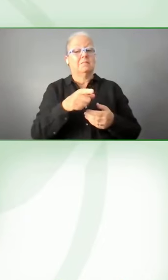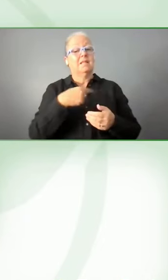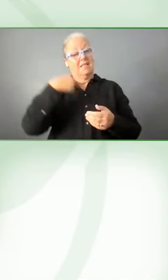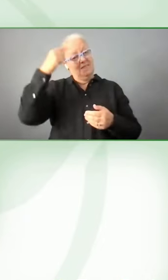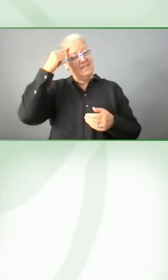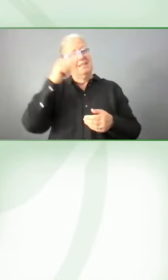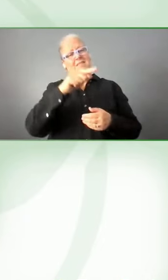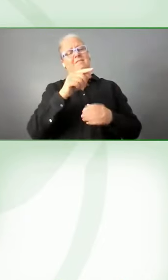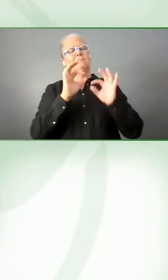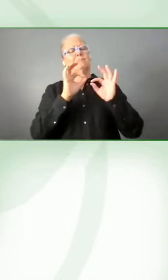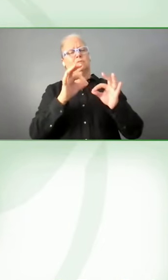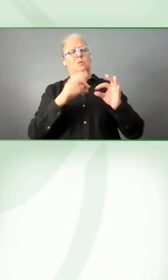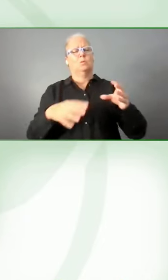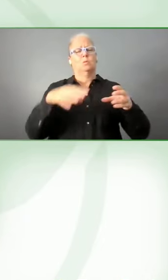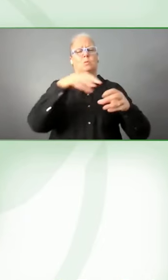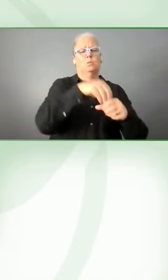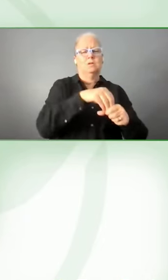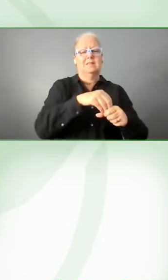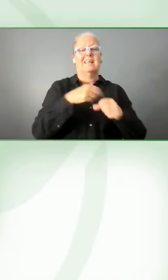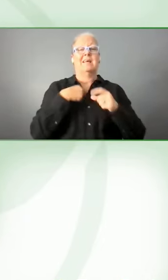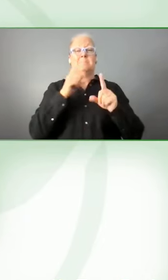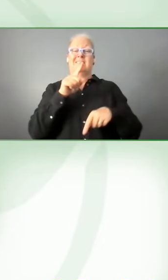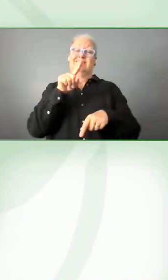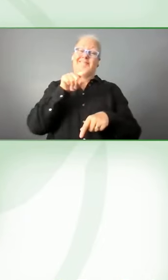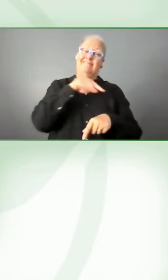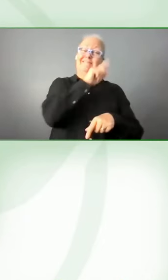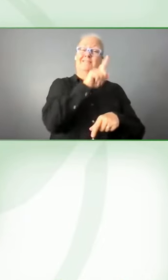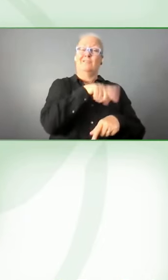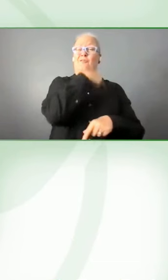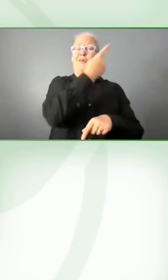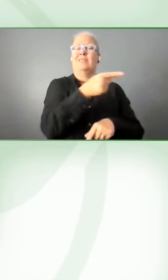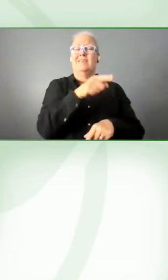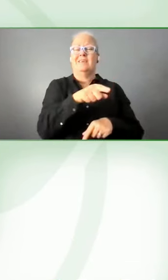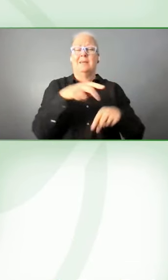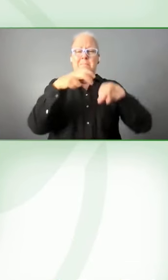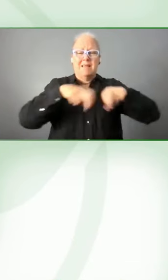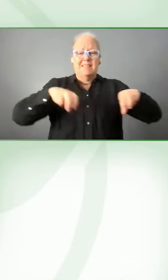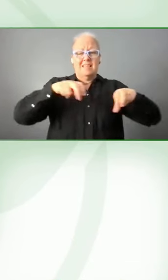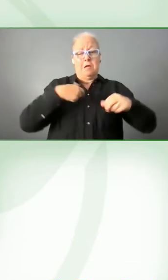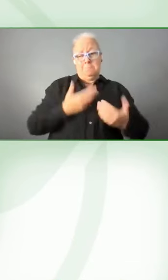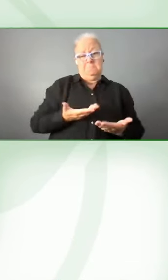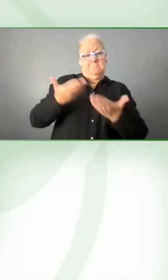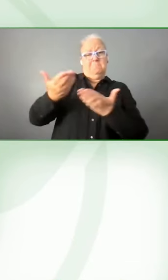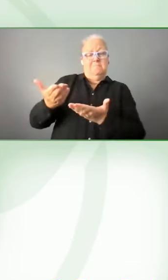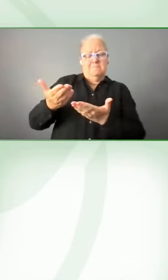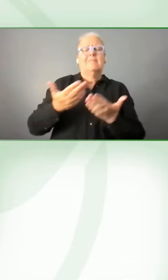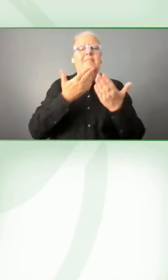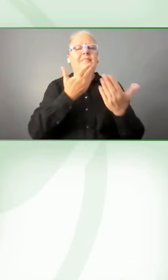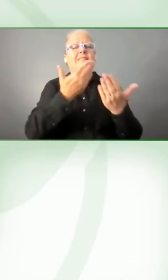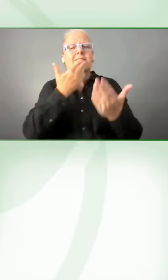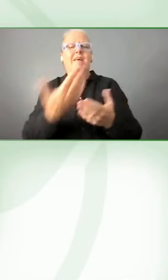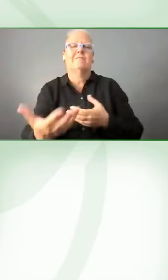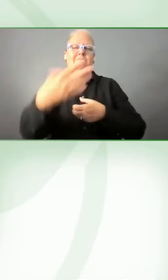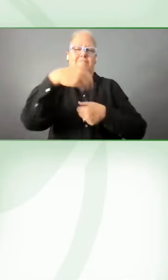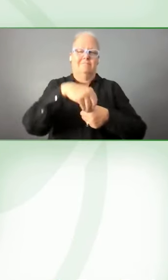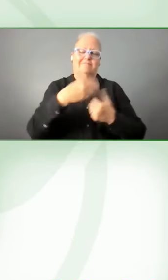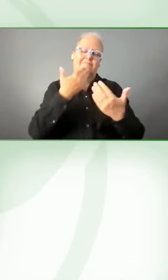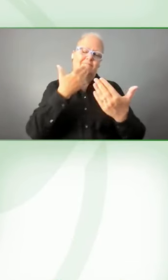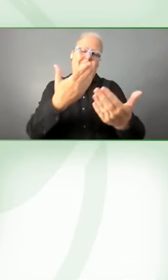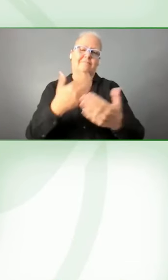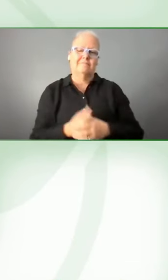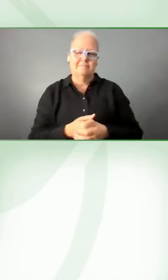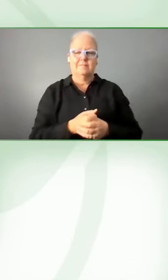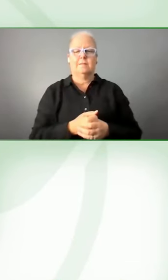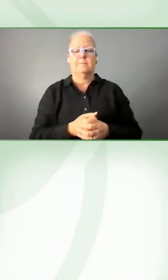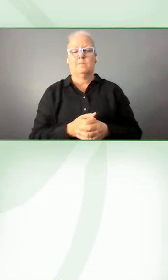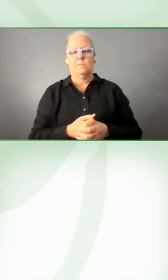I'm going to have to dash off my, my other panel. Okay. So the floor is yours. And, uh, thank you all for joining. Thank you. Thank you very much. Well, thank